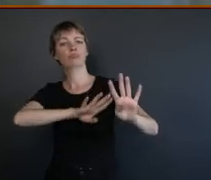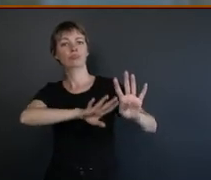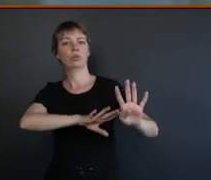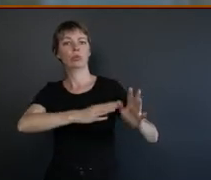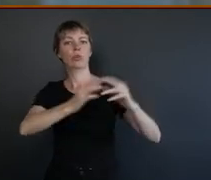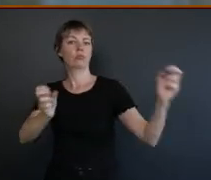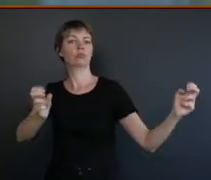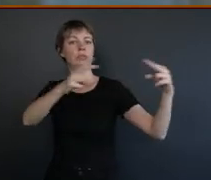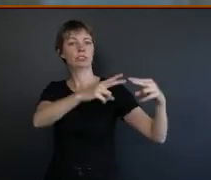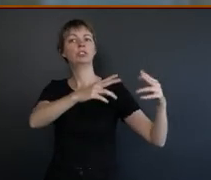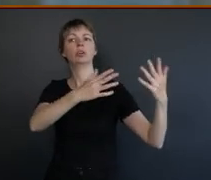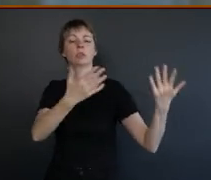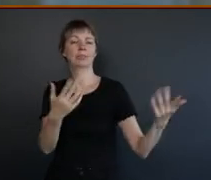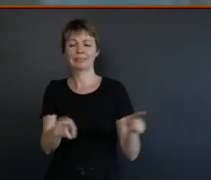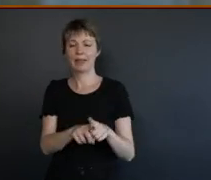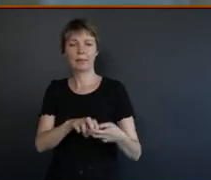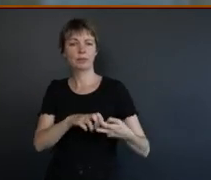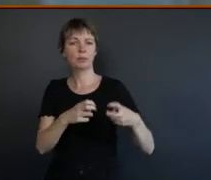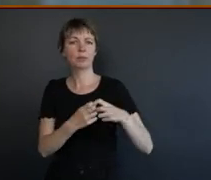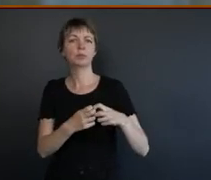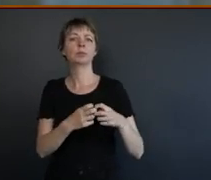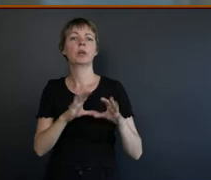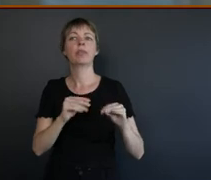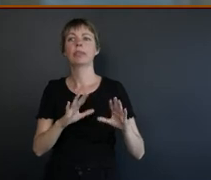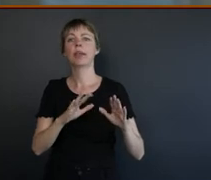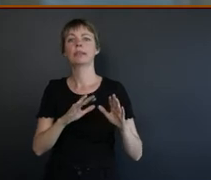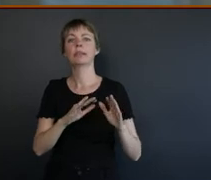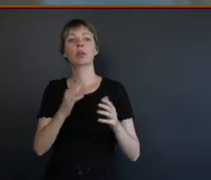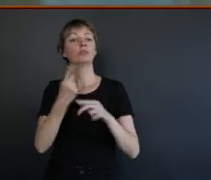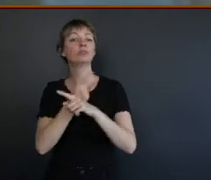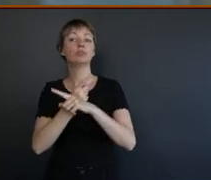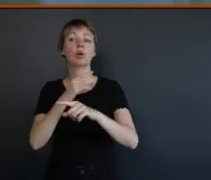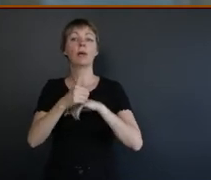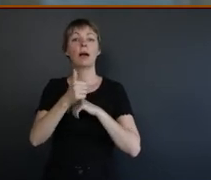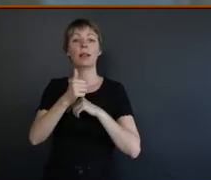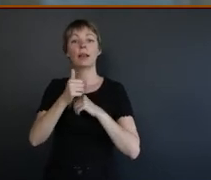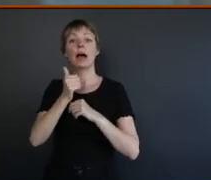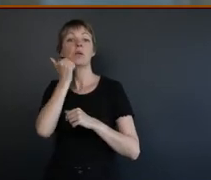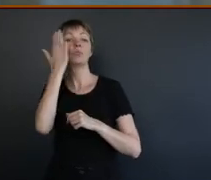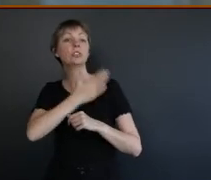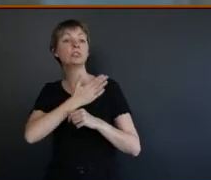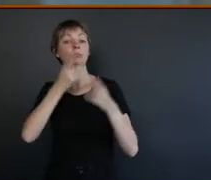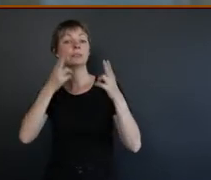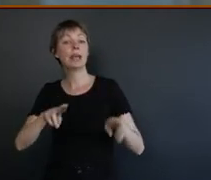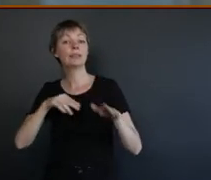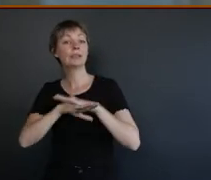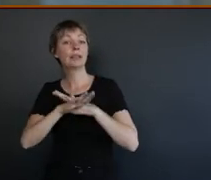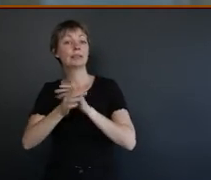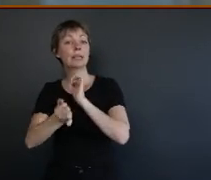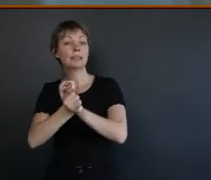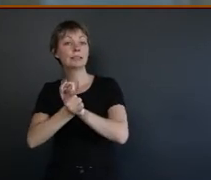all for the exact same issues. Then a couple of years later, we're talking about, you know, the Black deaths in the custody, Aboriginal deaths in custody Royal Commission.